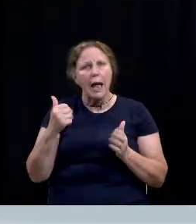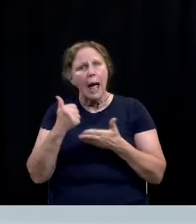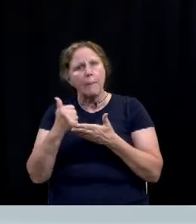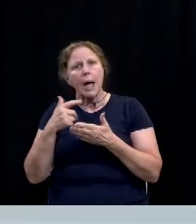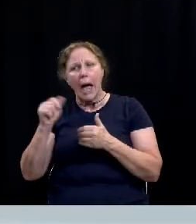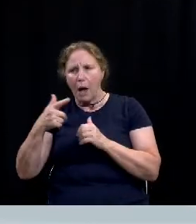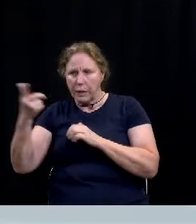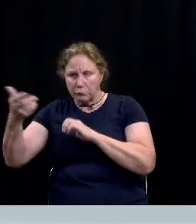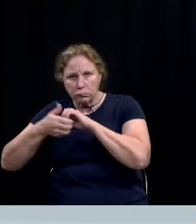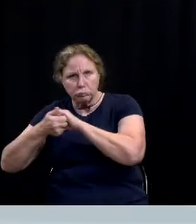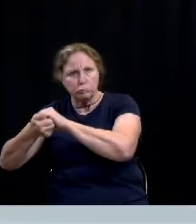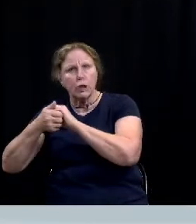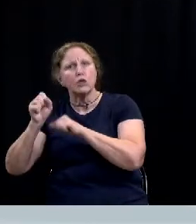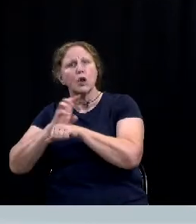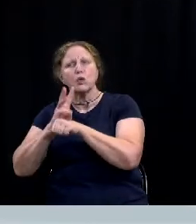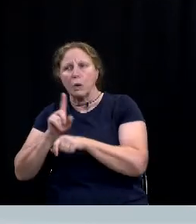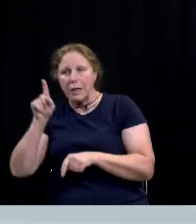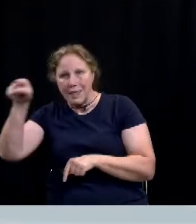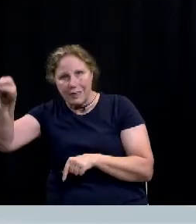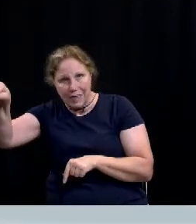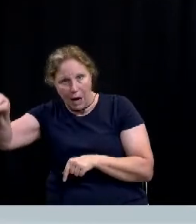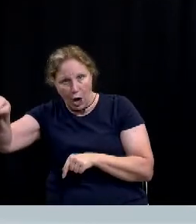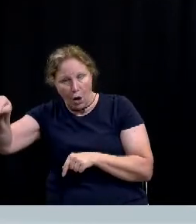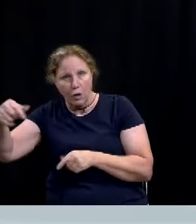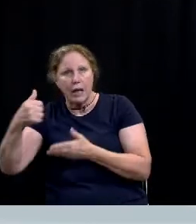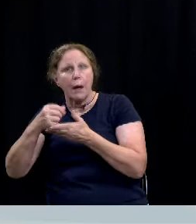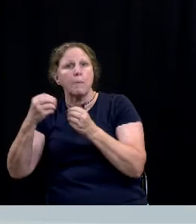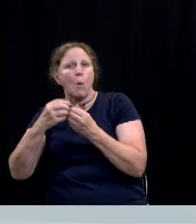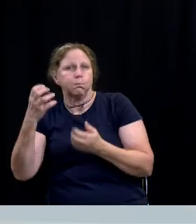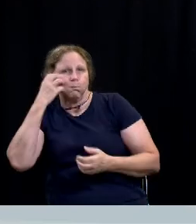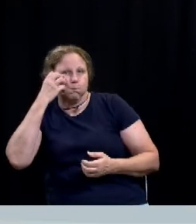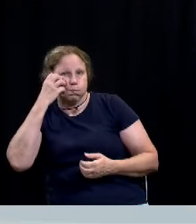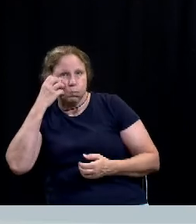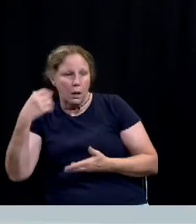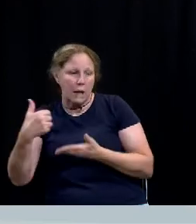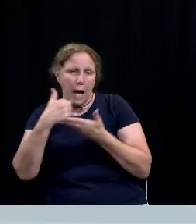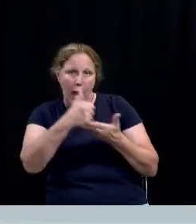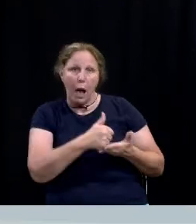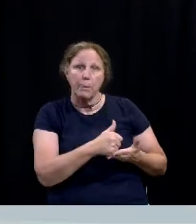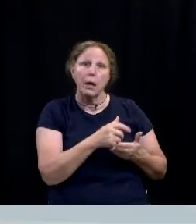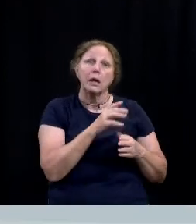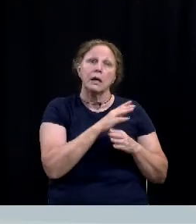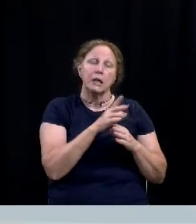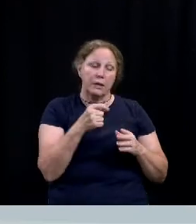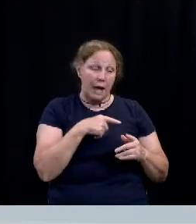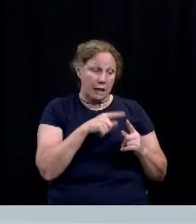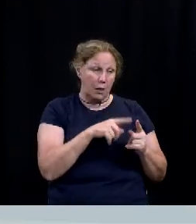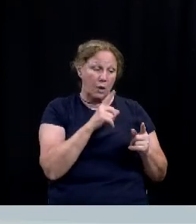to have a social worker assigned to the unit to add more depth to their ability to take a non-traditional approach